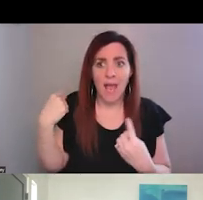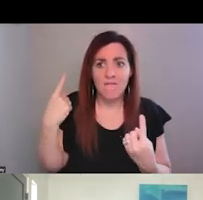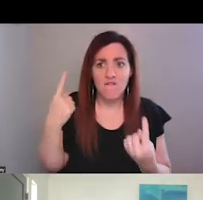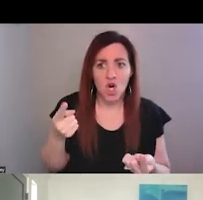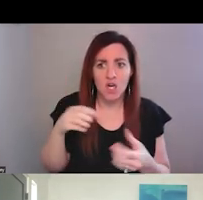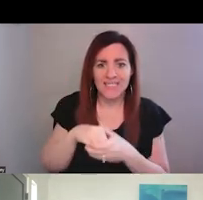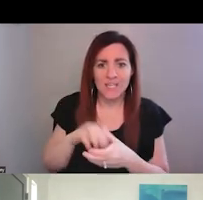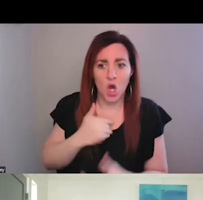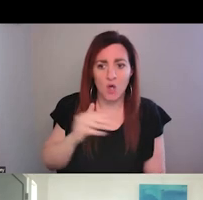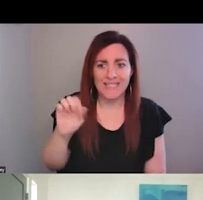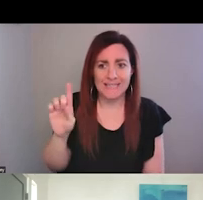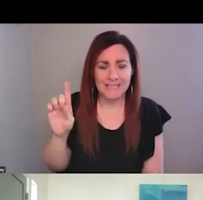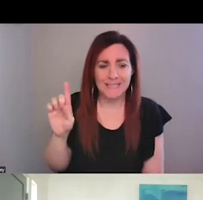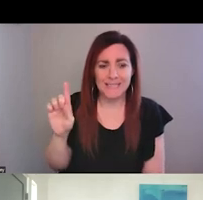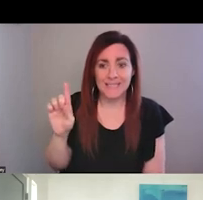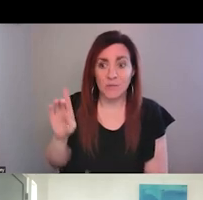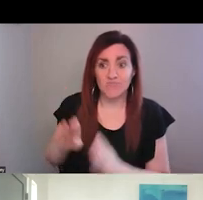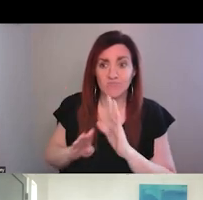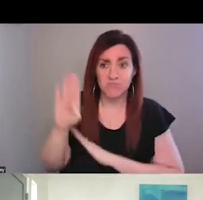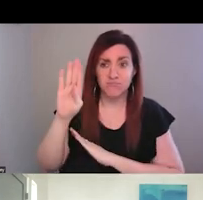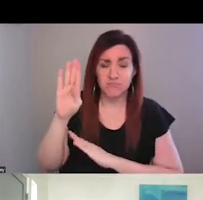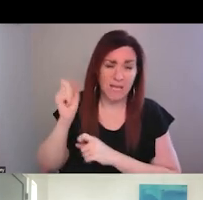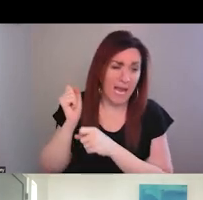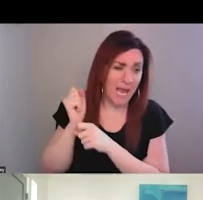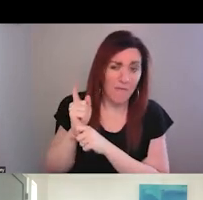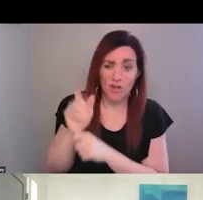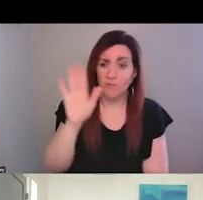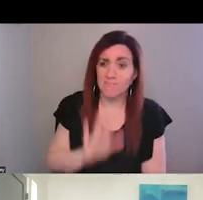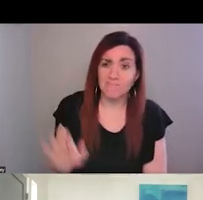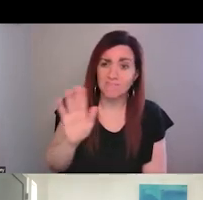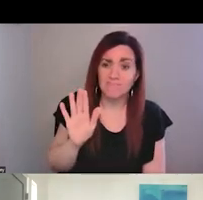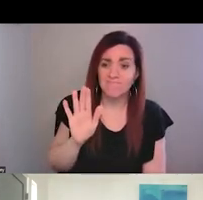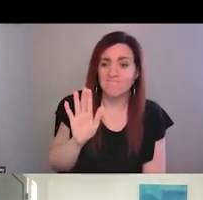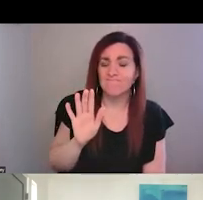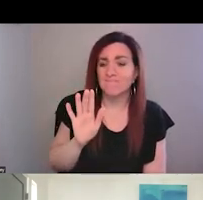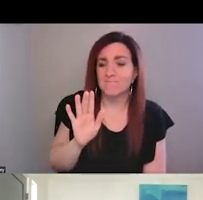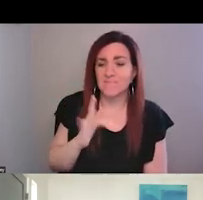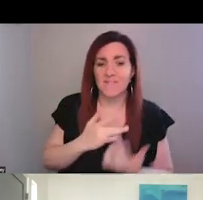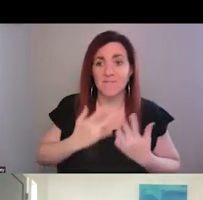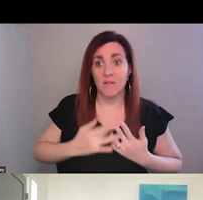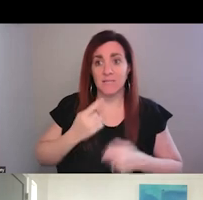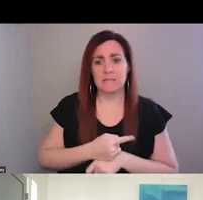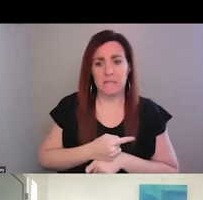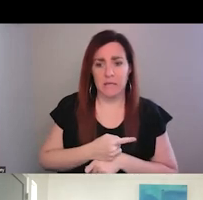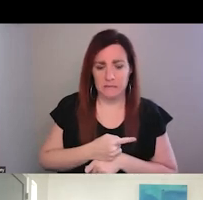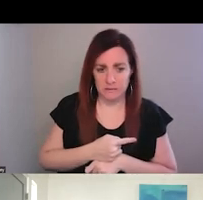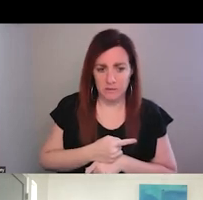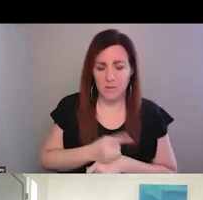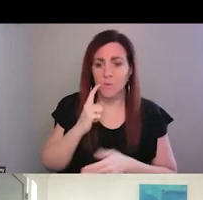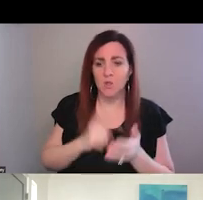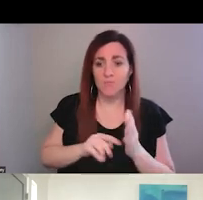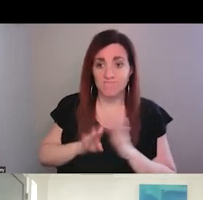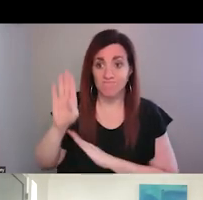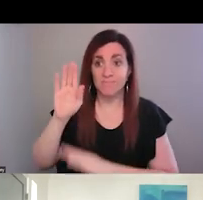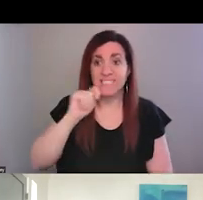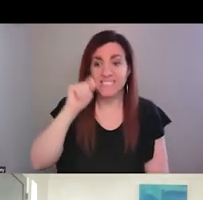And it spikes this time of year, every year, right around, um, Valentine's day. And we'll see a spike in our teenagers.